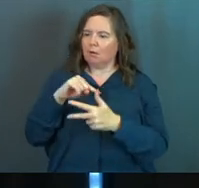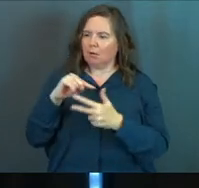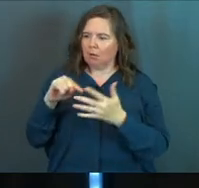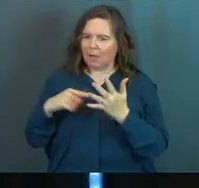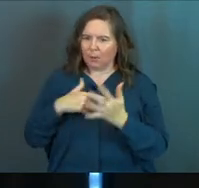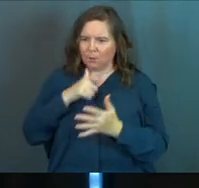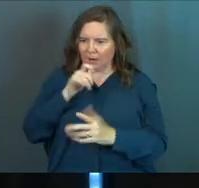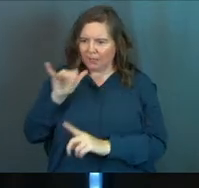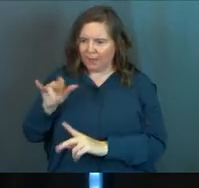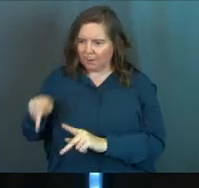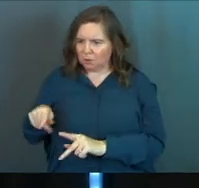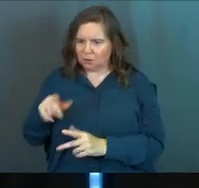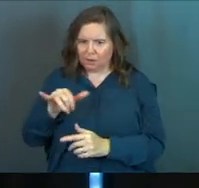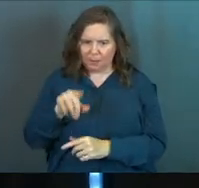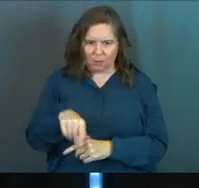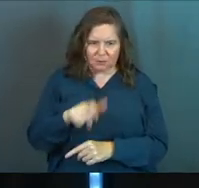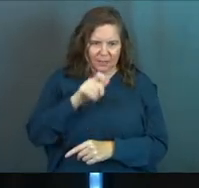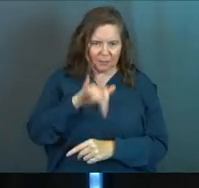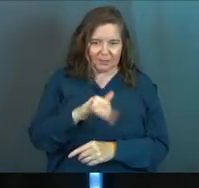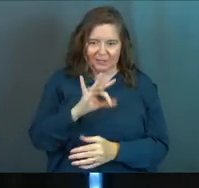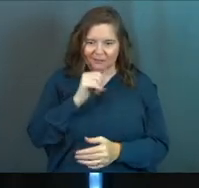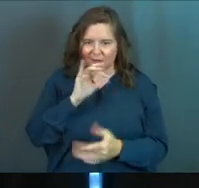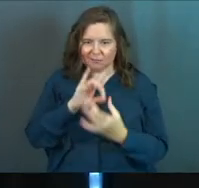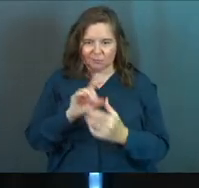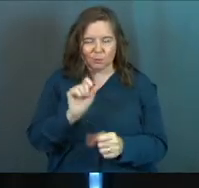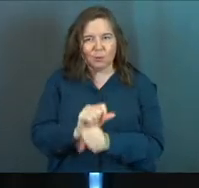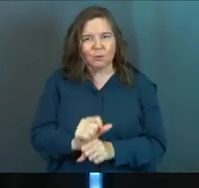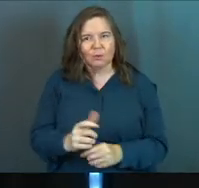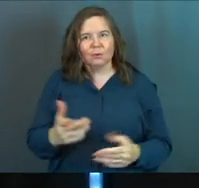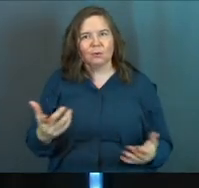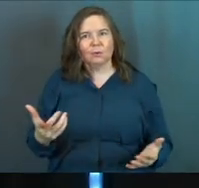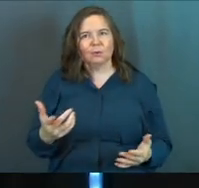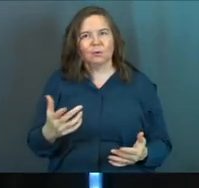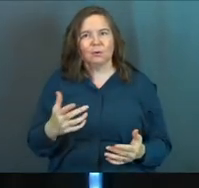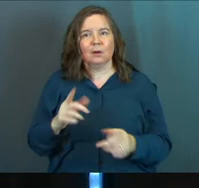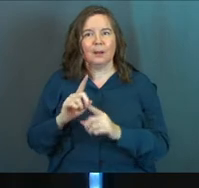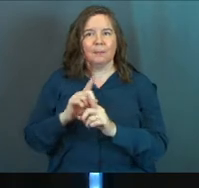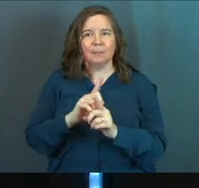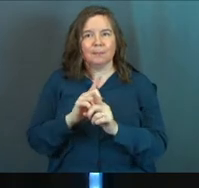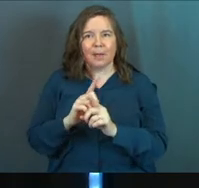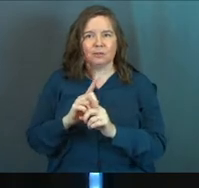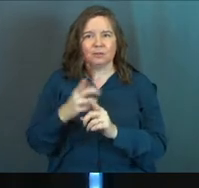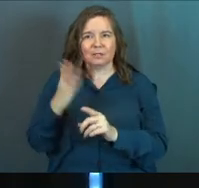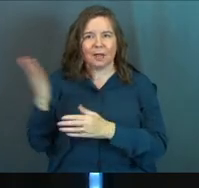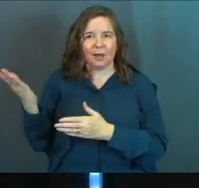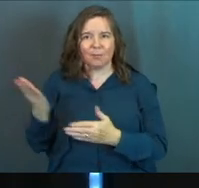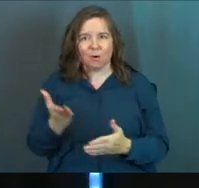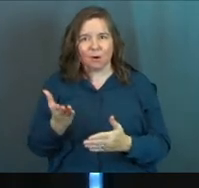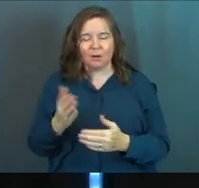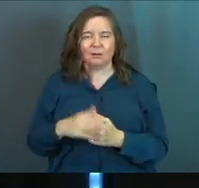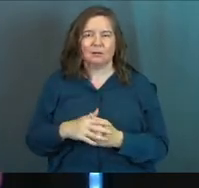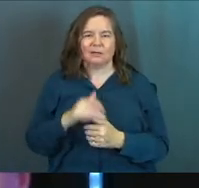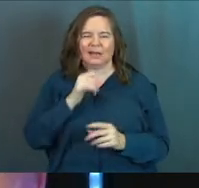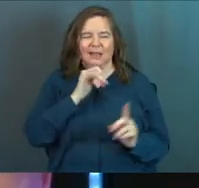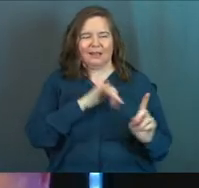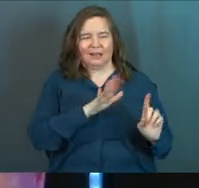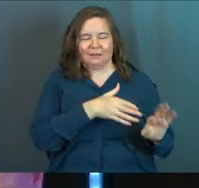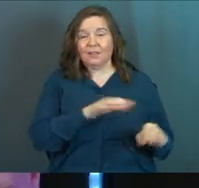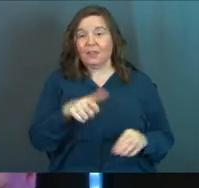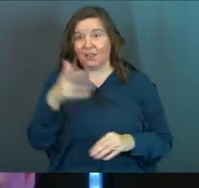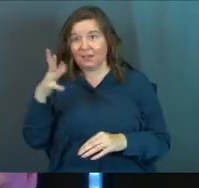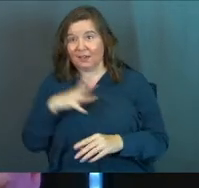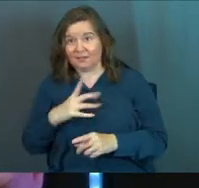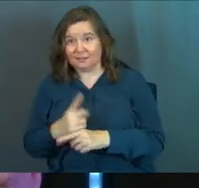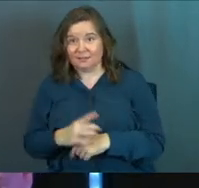I wouldn't have had them if it hadn't been for work. Mentors that God brought to you. Not that guy, the other